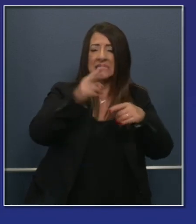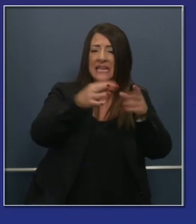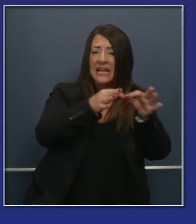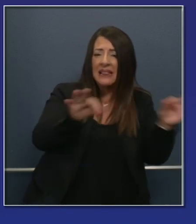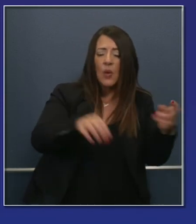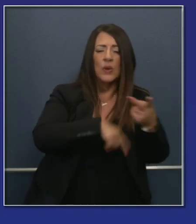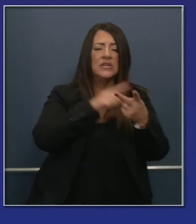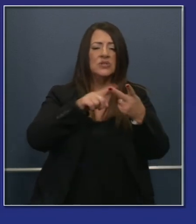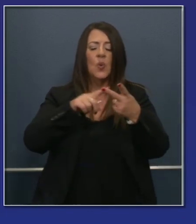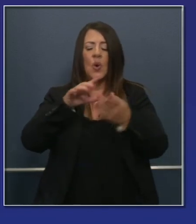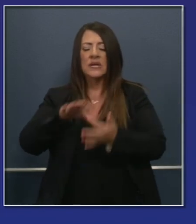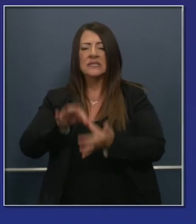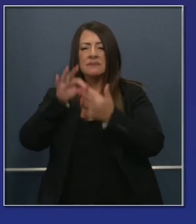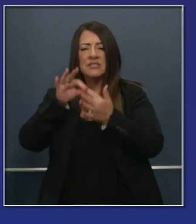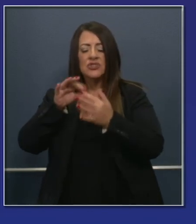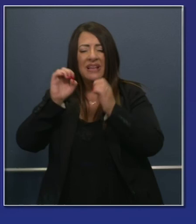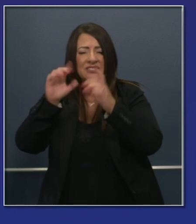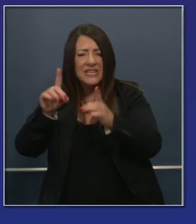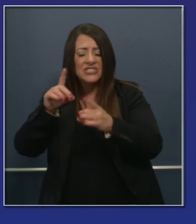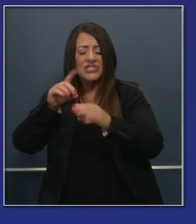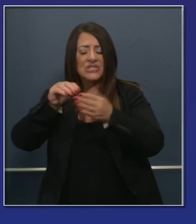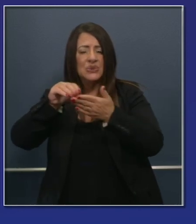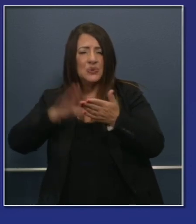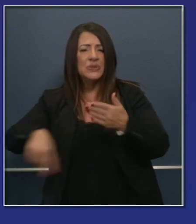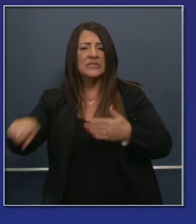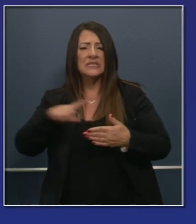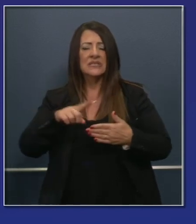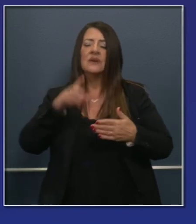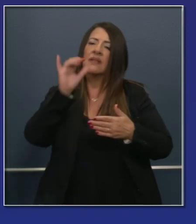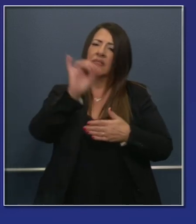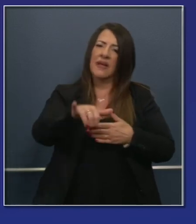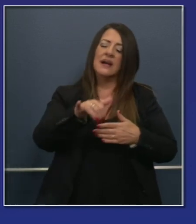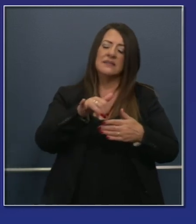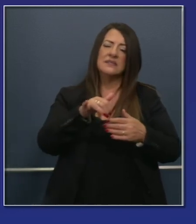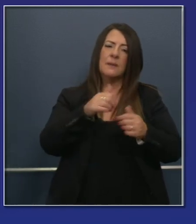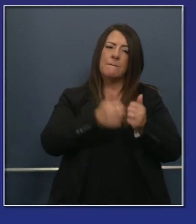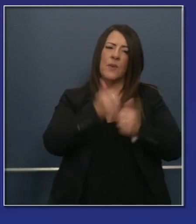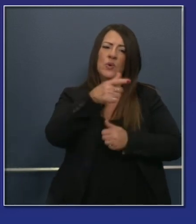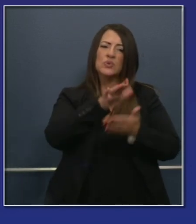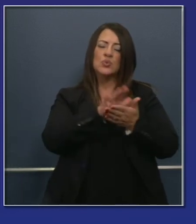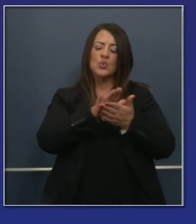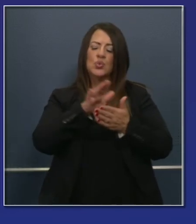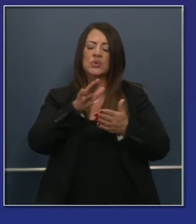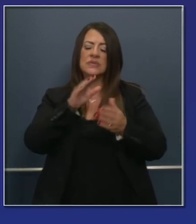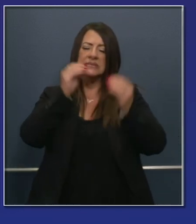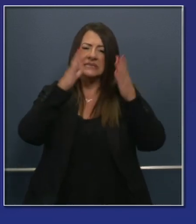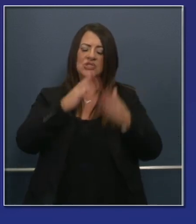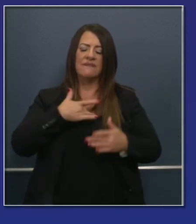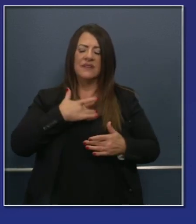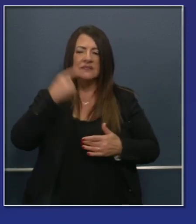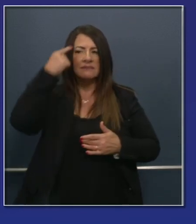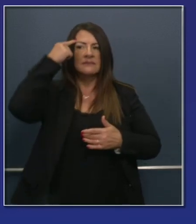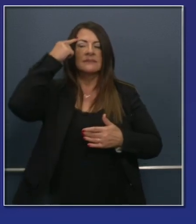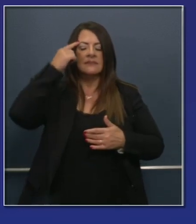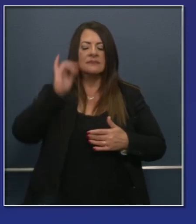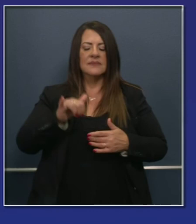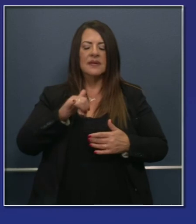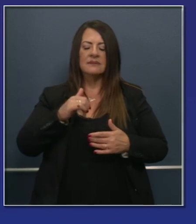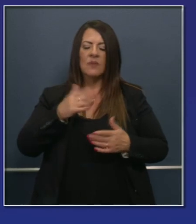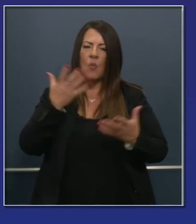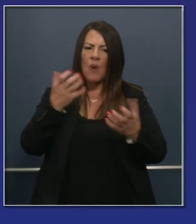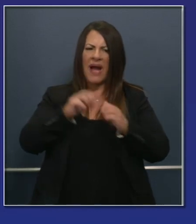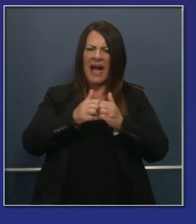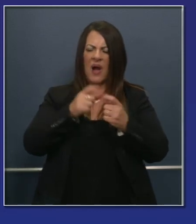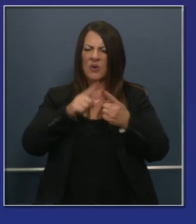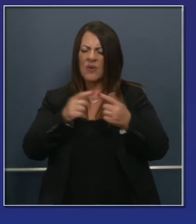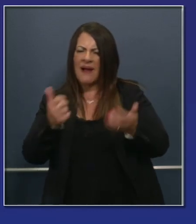talked to school leaders, this was front of mind for them, and very creative approaches to trying